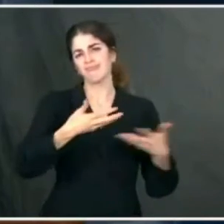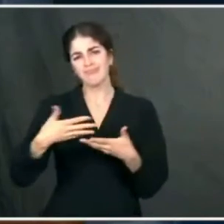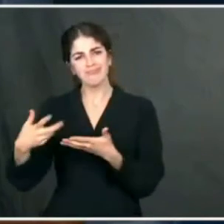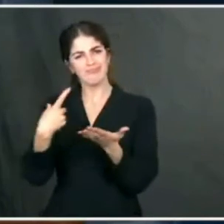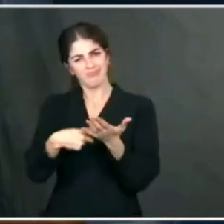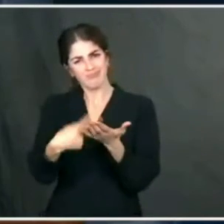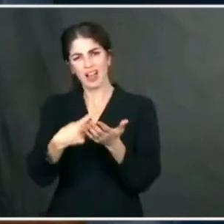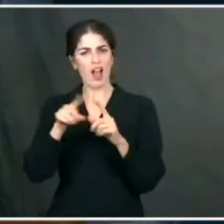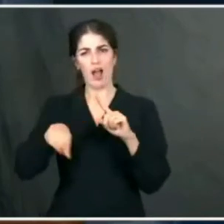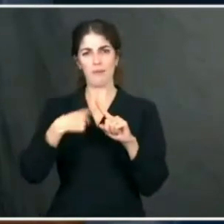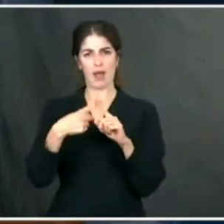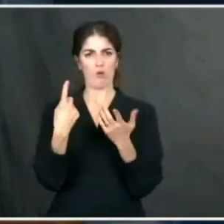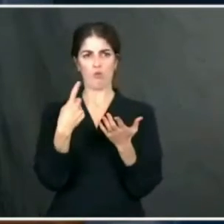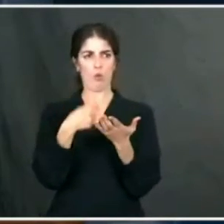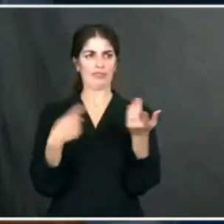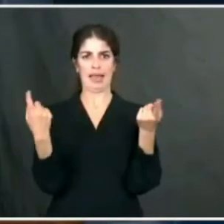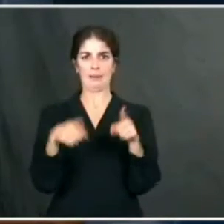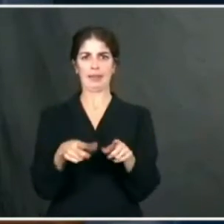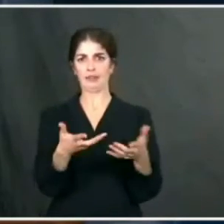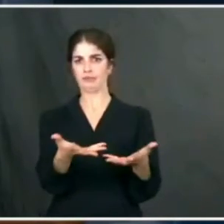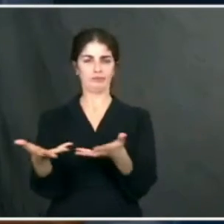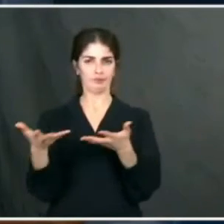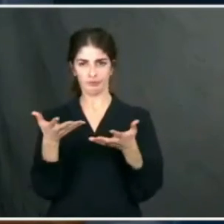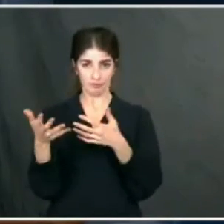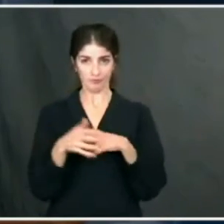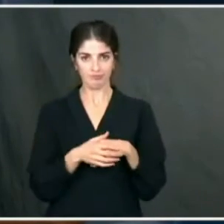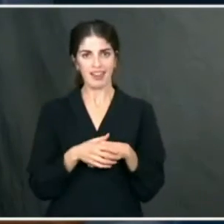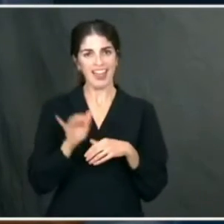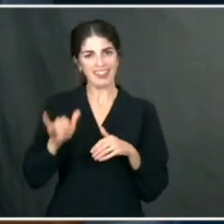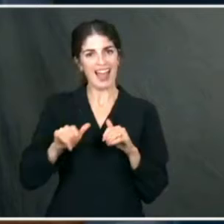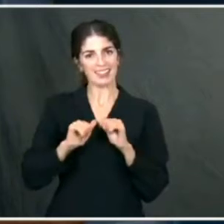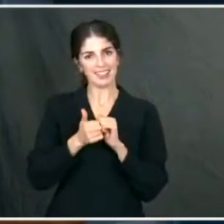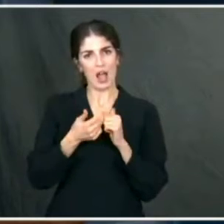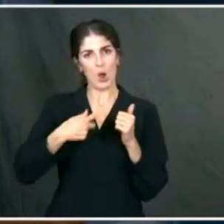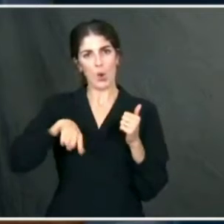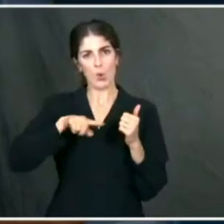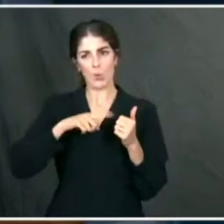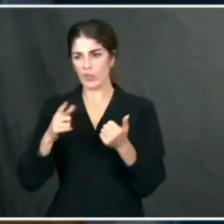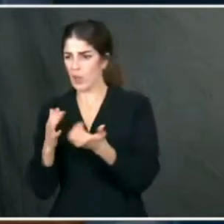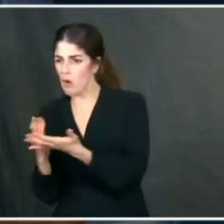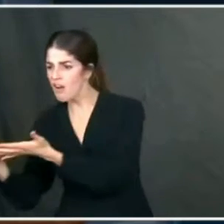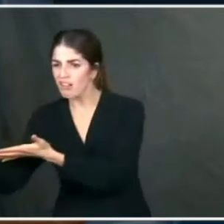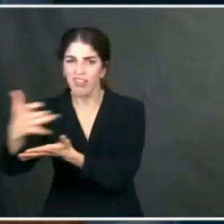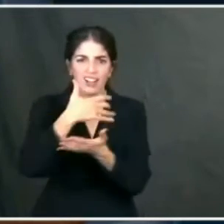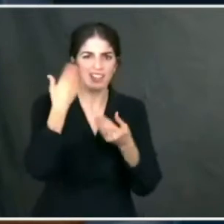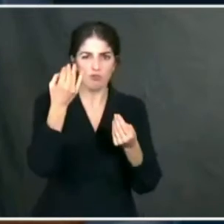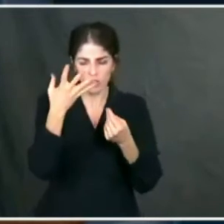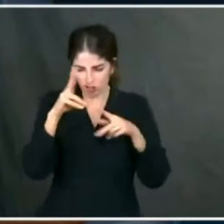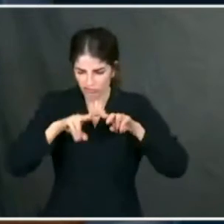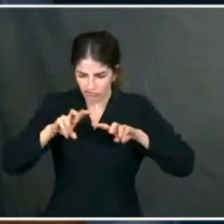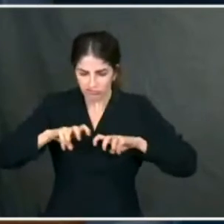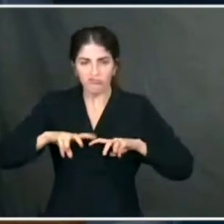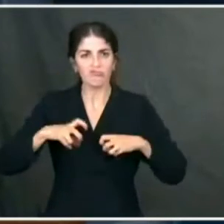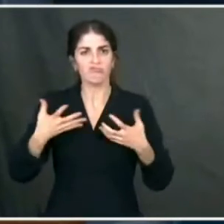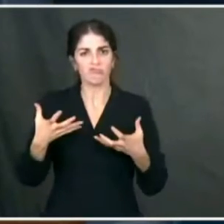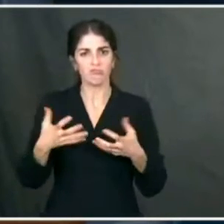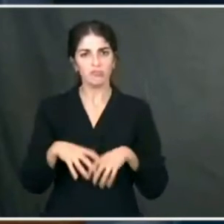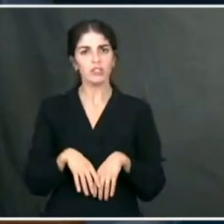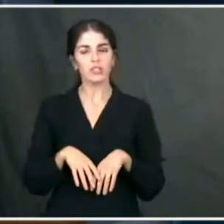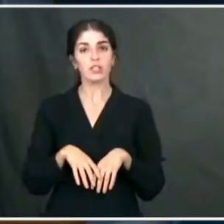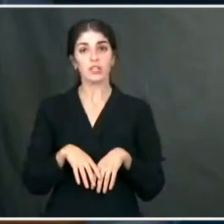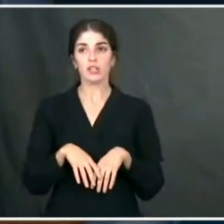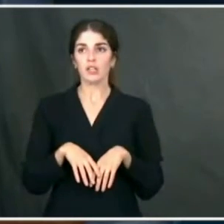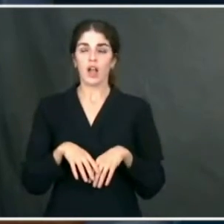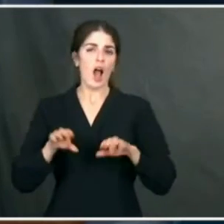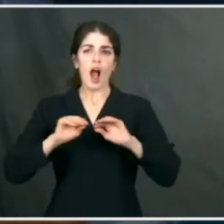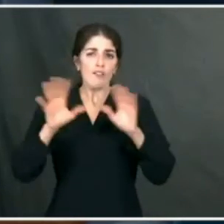a better understanding of what's happening on the ground. That will be how they're going to be intaking a great deal of information, obviously, health care providers and experts